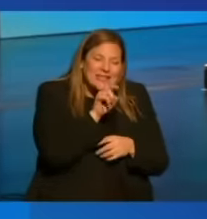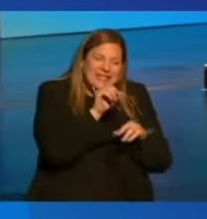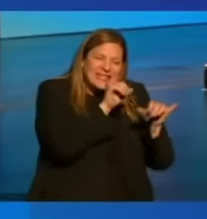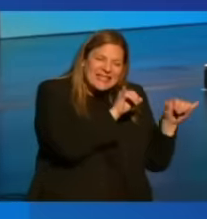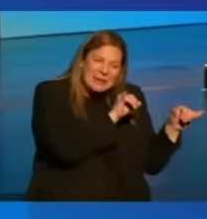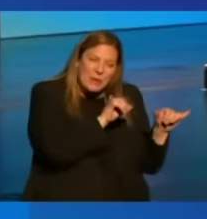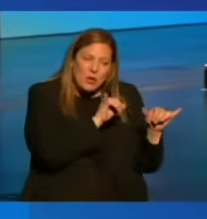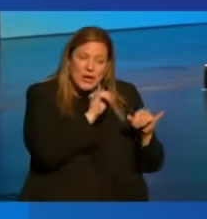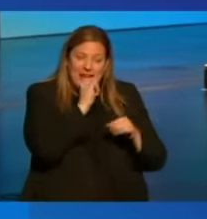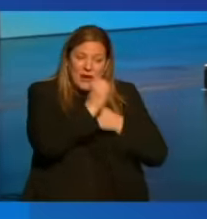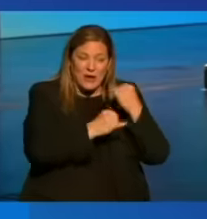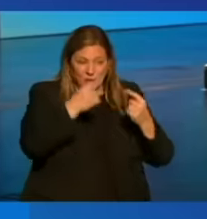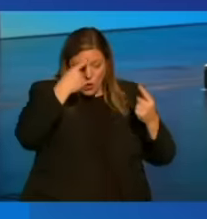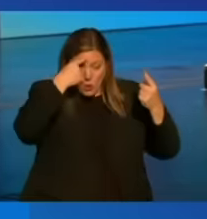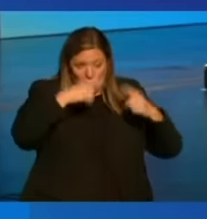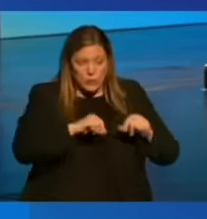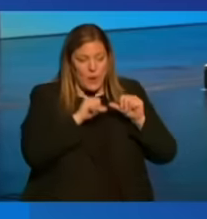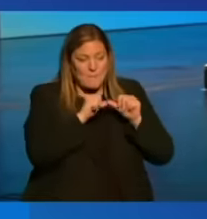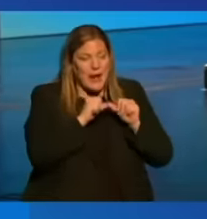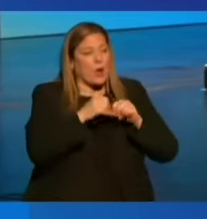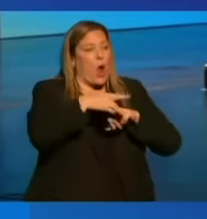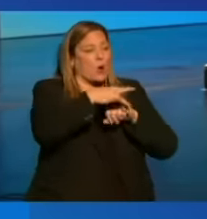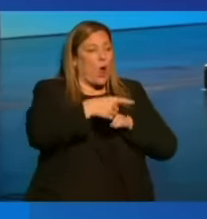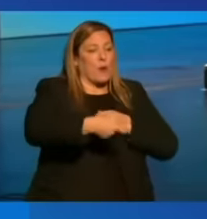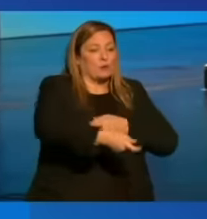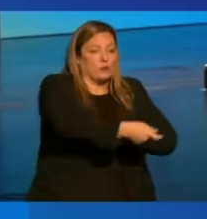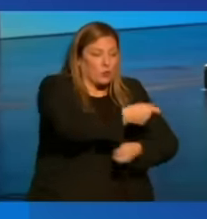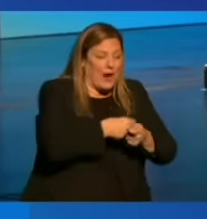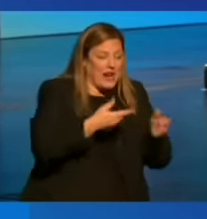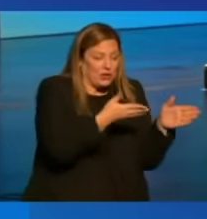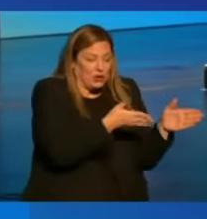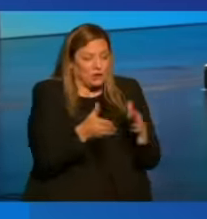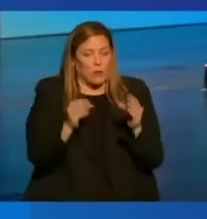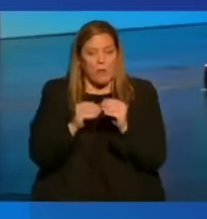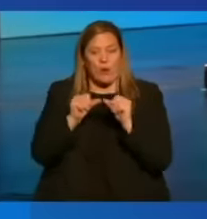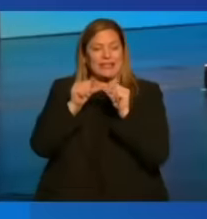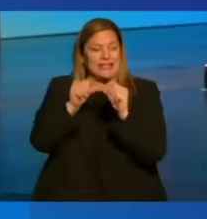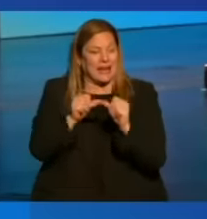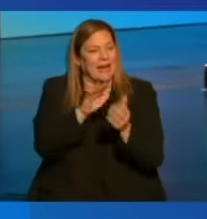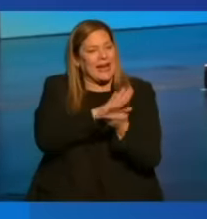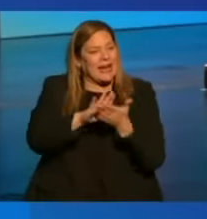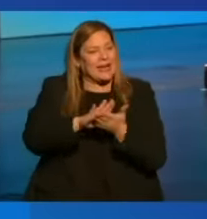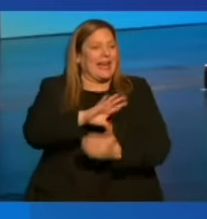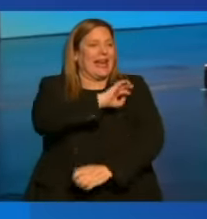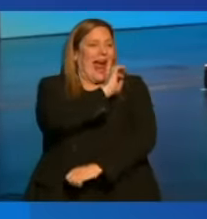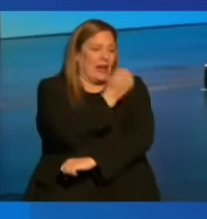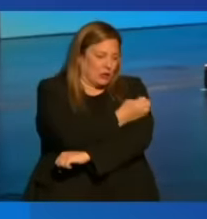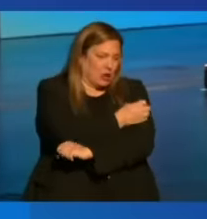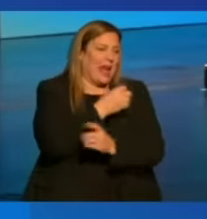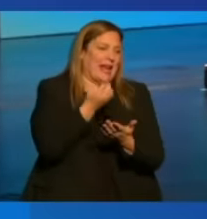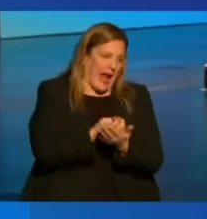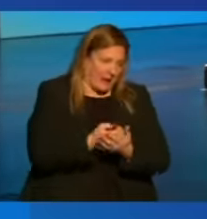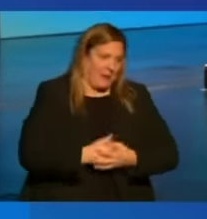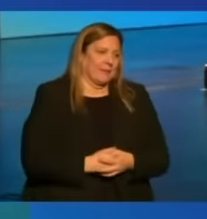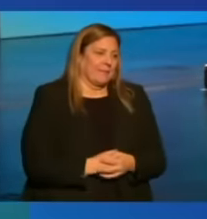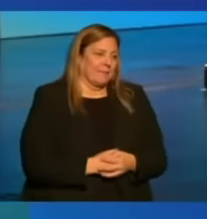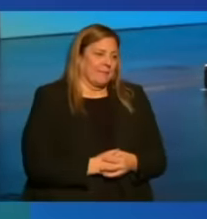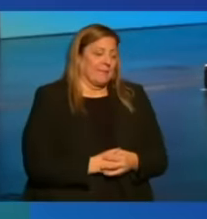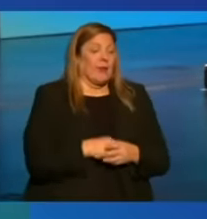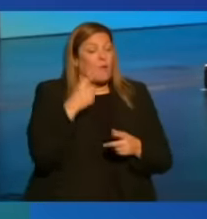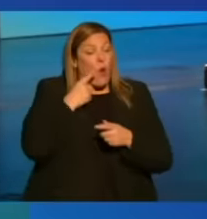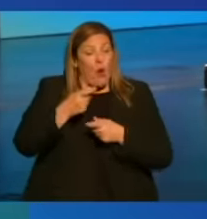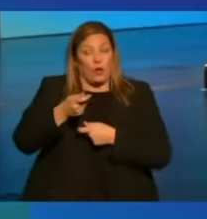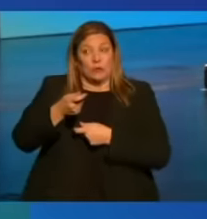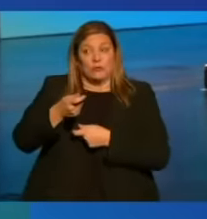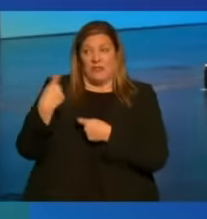agreements to maintain global trade and shift to a more sustainable and clean energy economy. On trade,